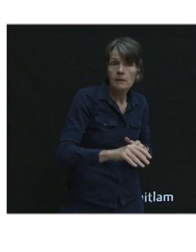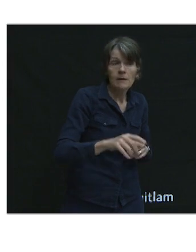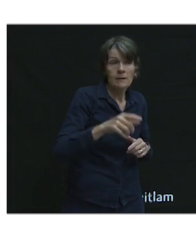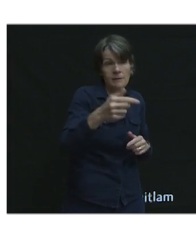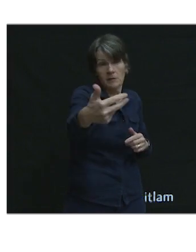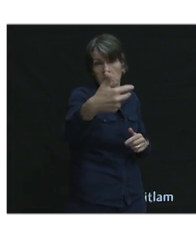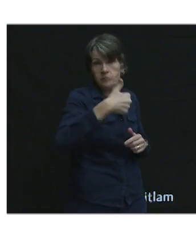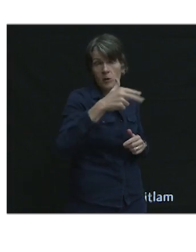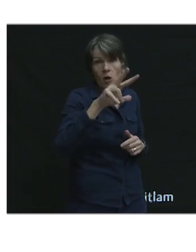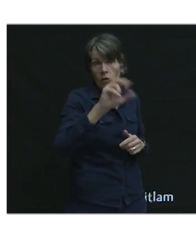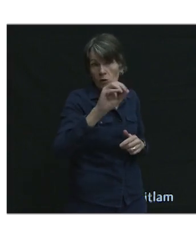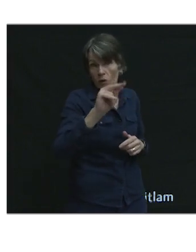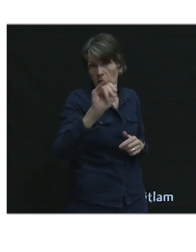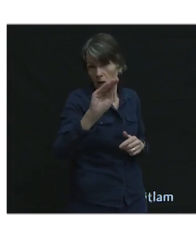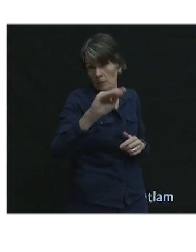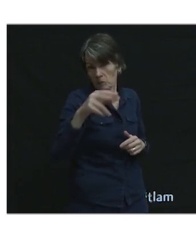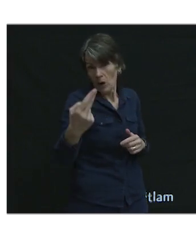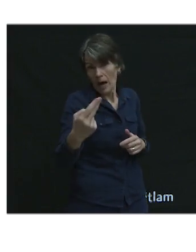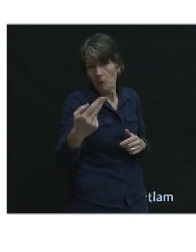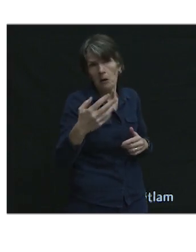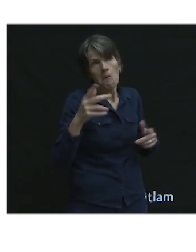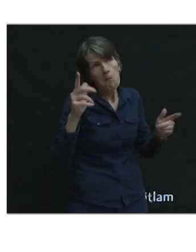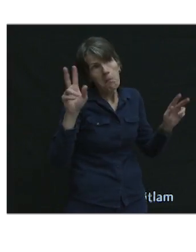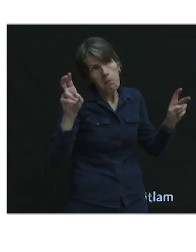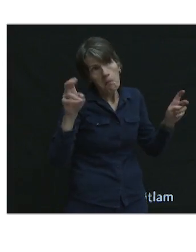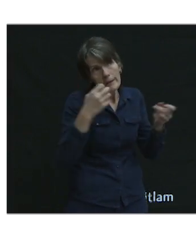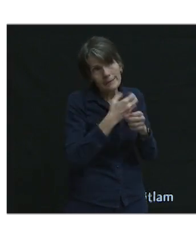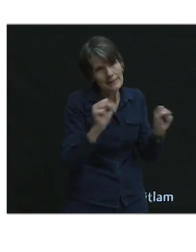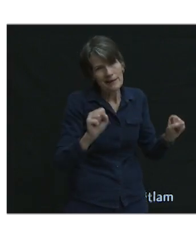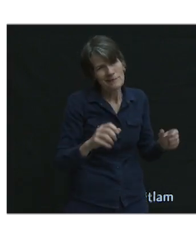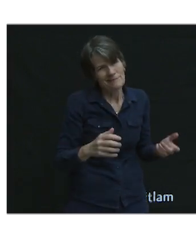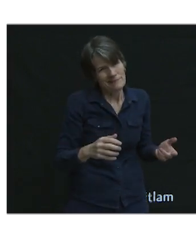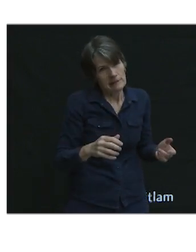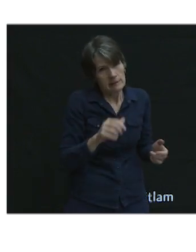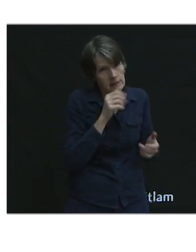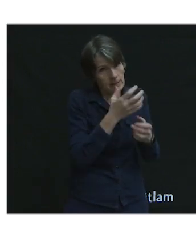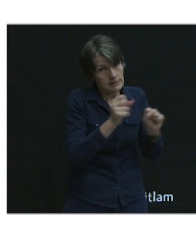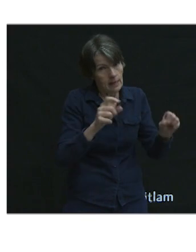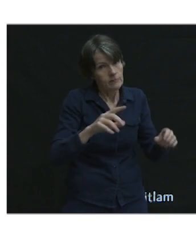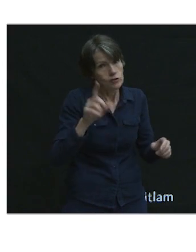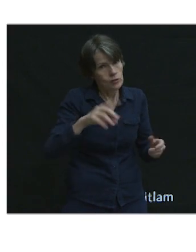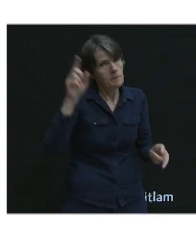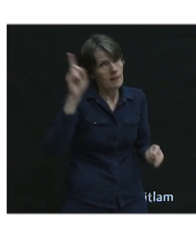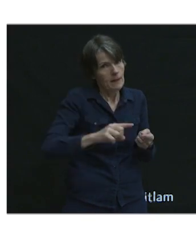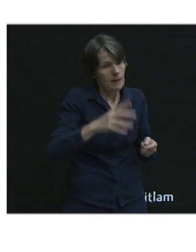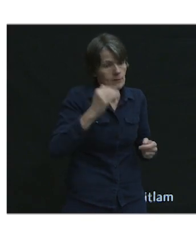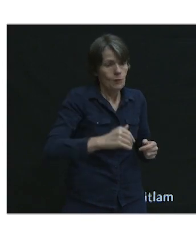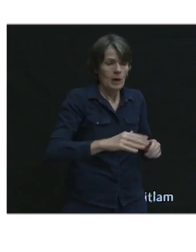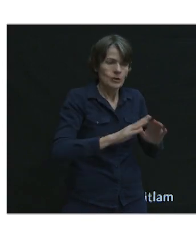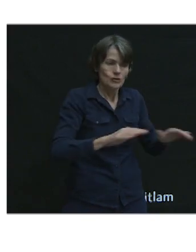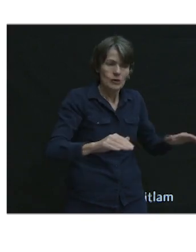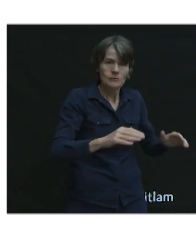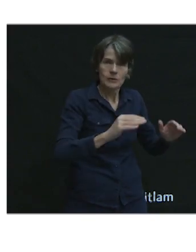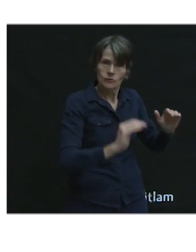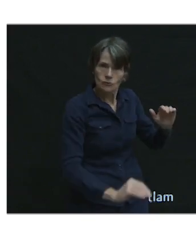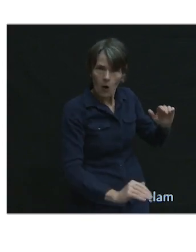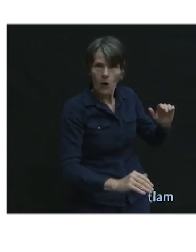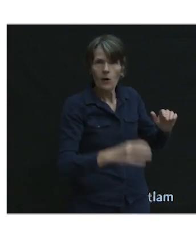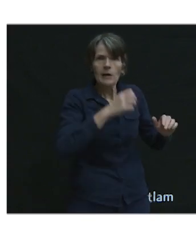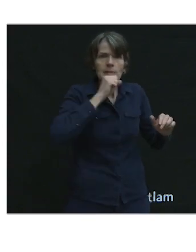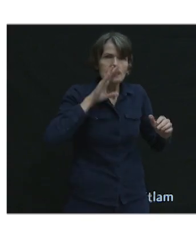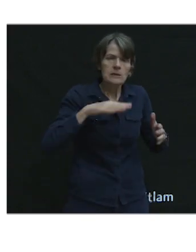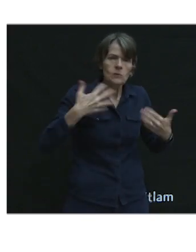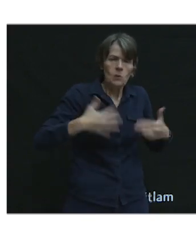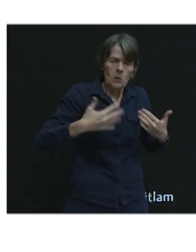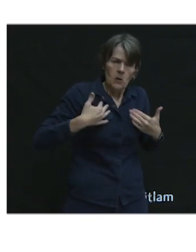that some people are striving to say that's a safe speed is actually even less than that because children's heads are really low, seniors, our